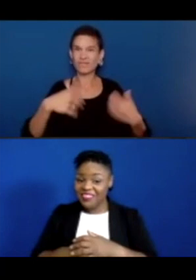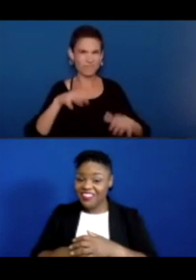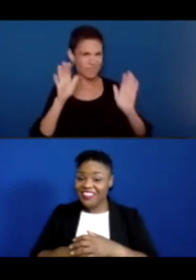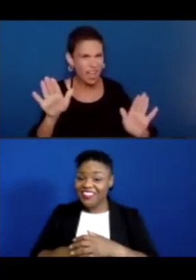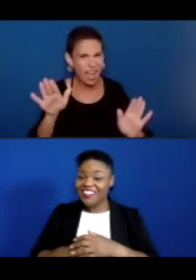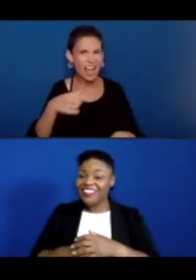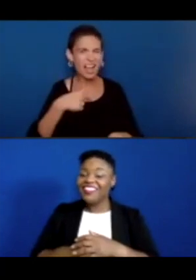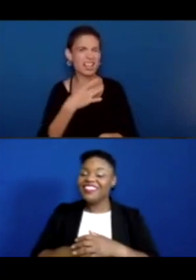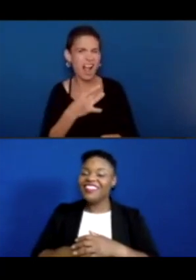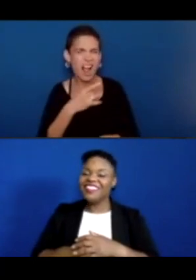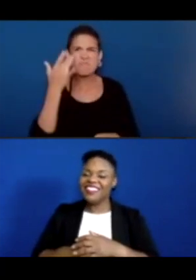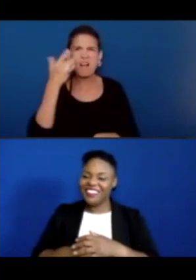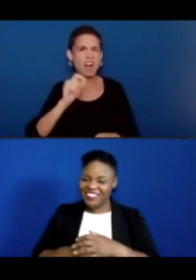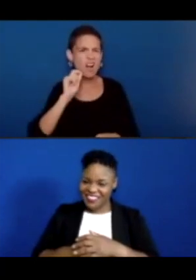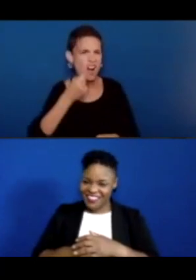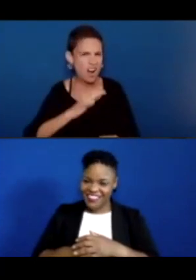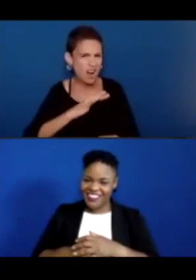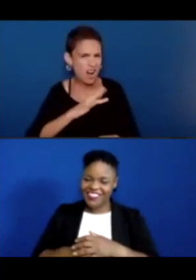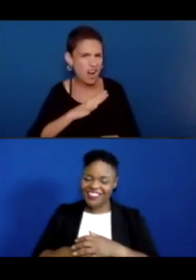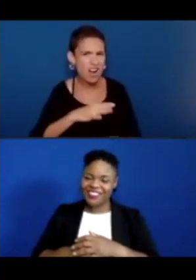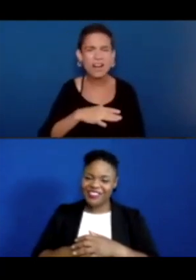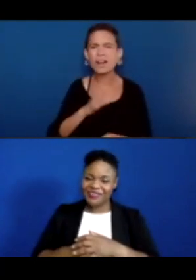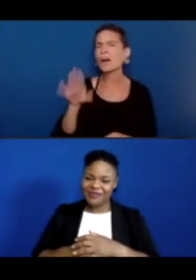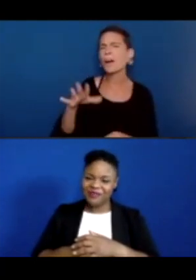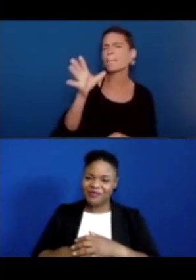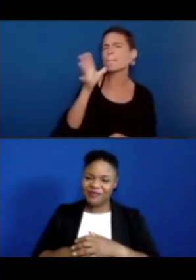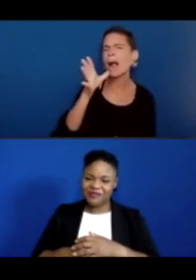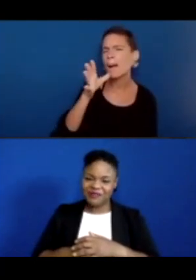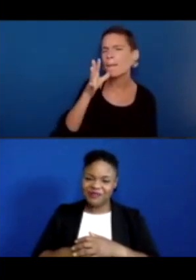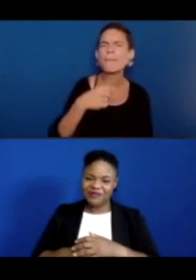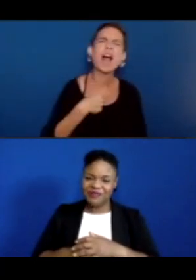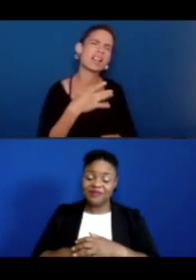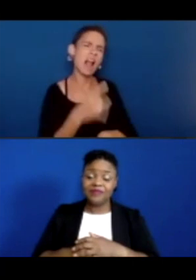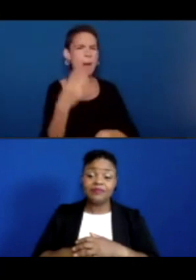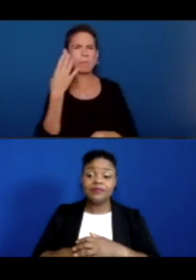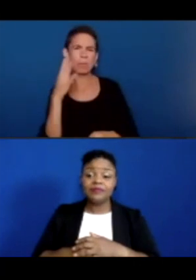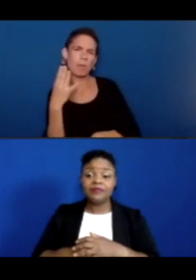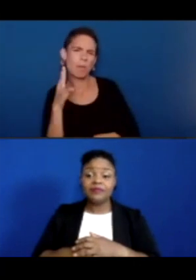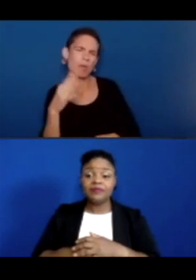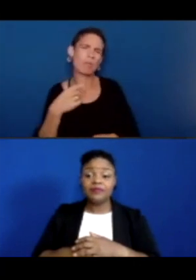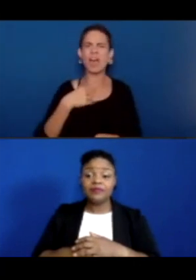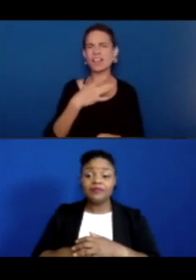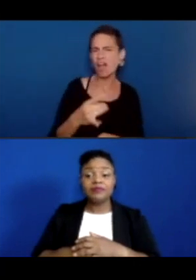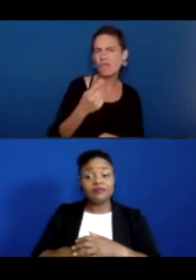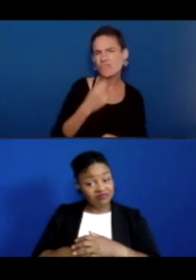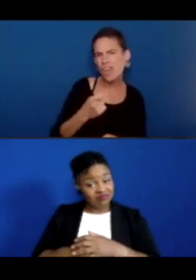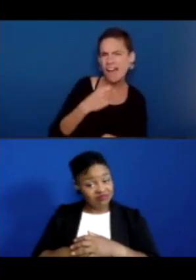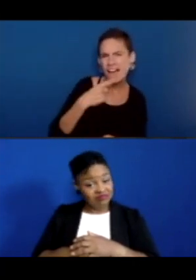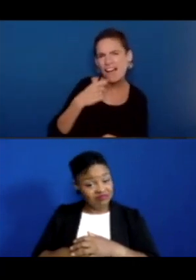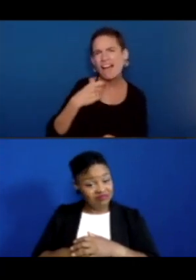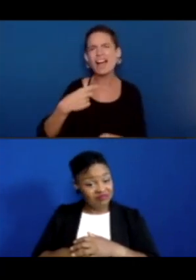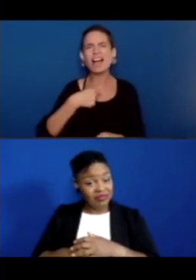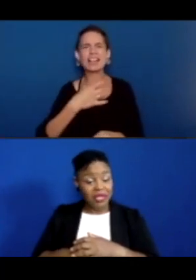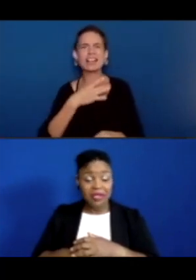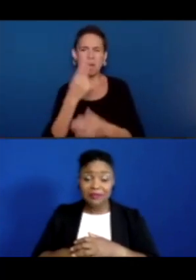And I liked it because I like the blue one the better and I like when we mix the blue